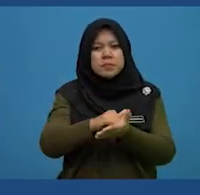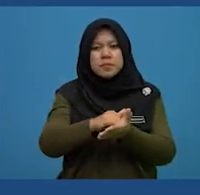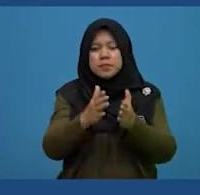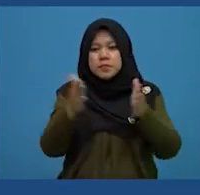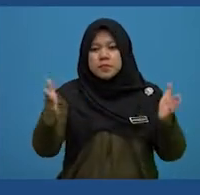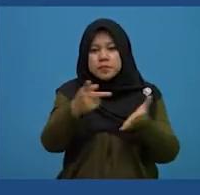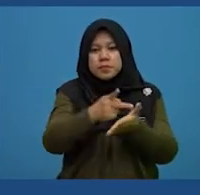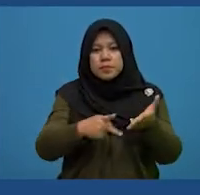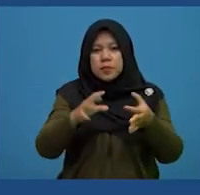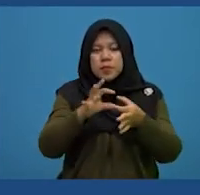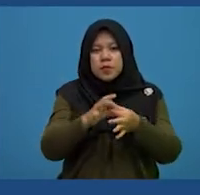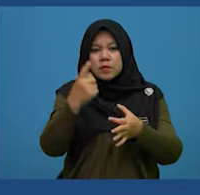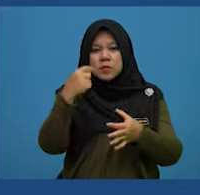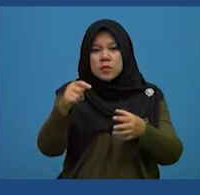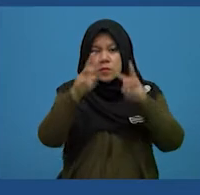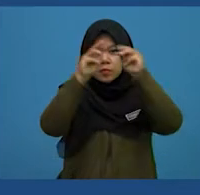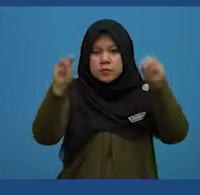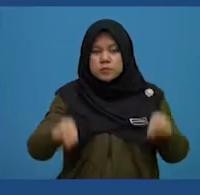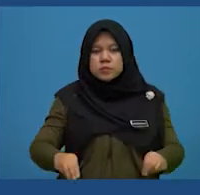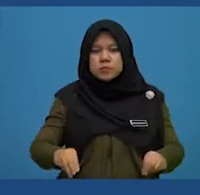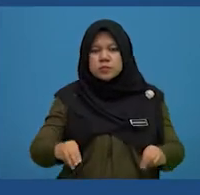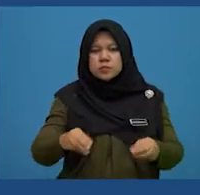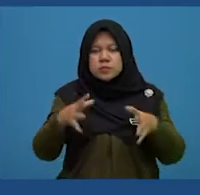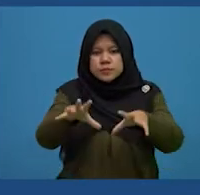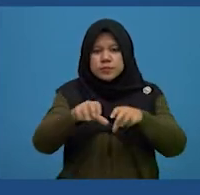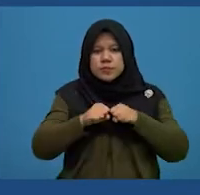is a big part of the museum's appeal.